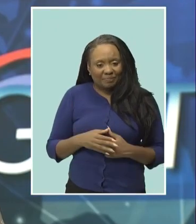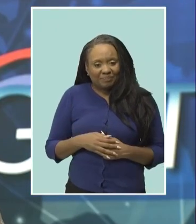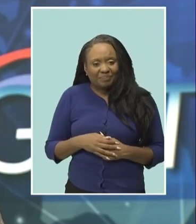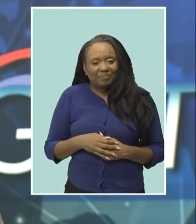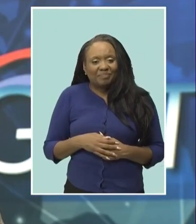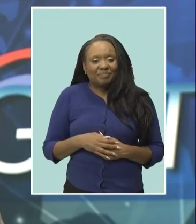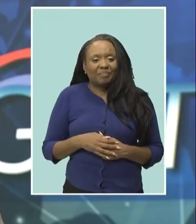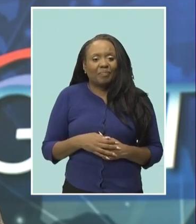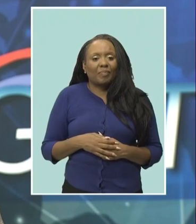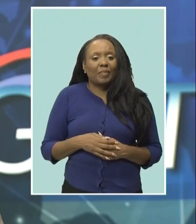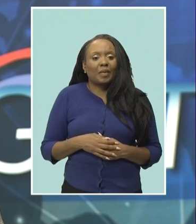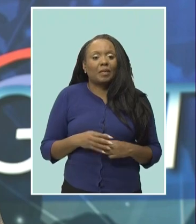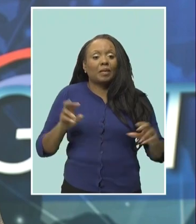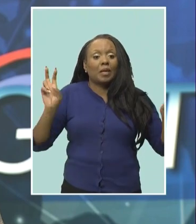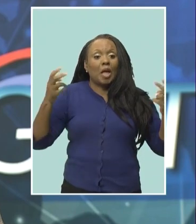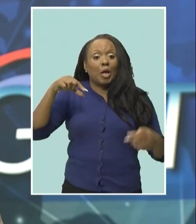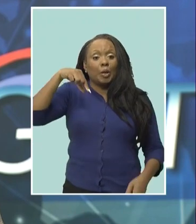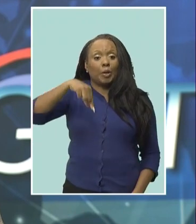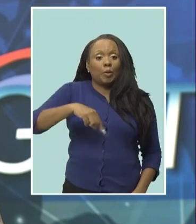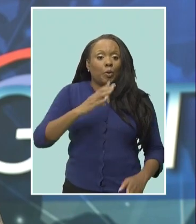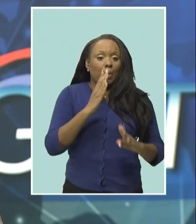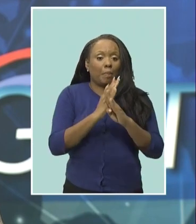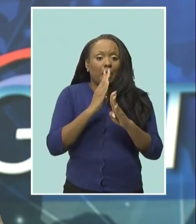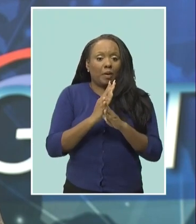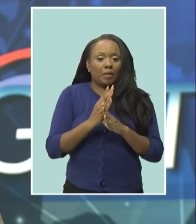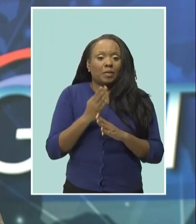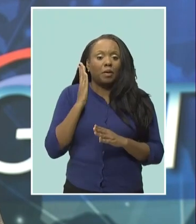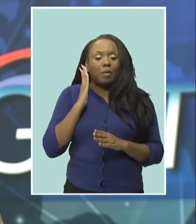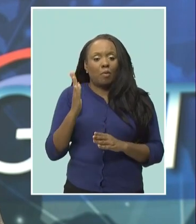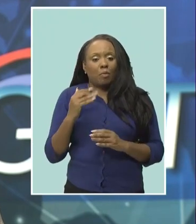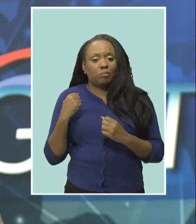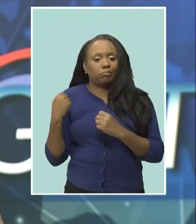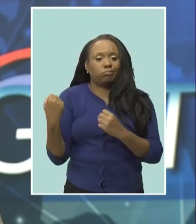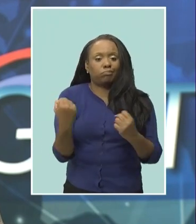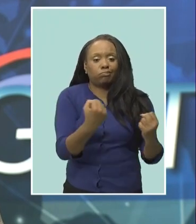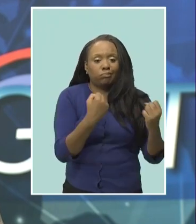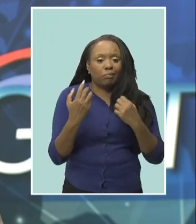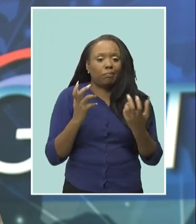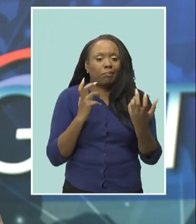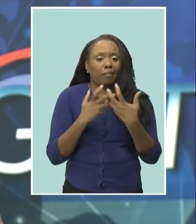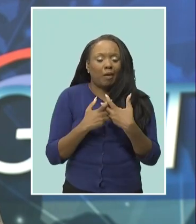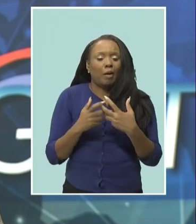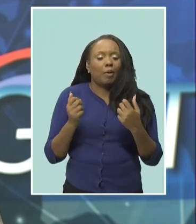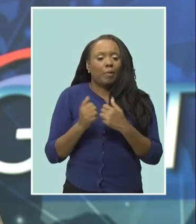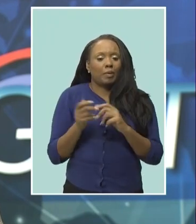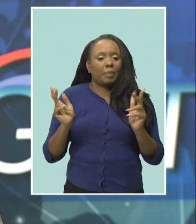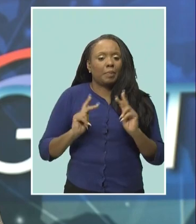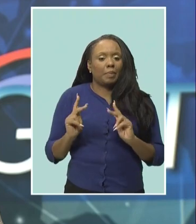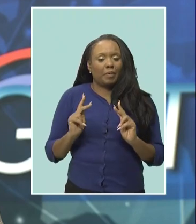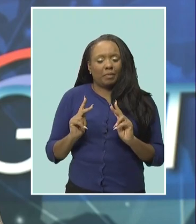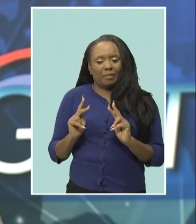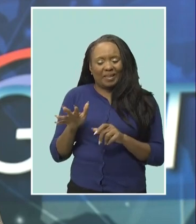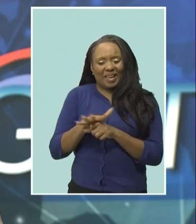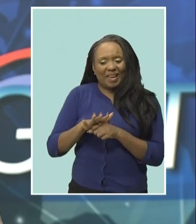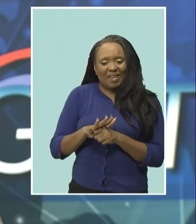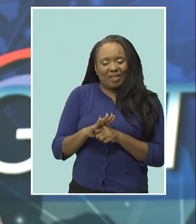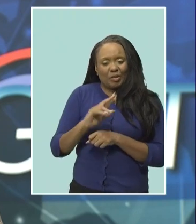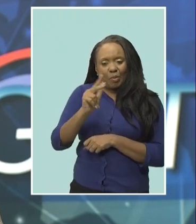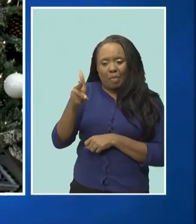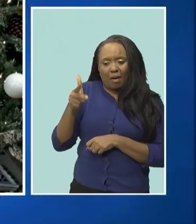says the queue bus will be on the road and parking will be provided as cbc has partnered with its neighbors to accommodate patrons